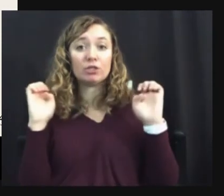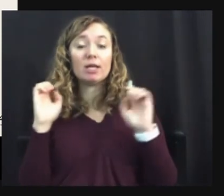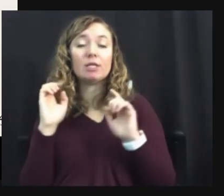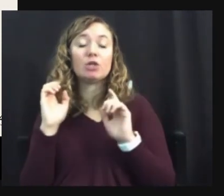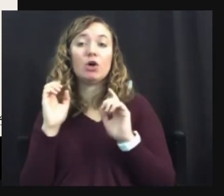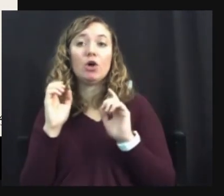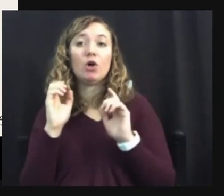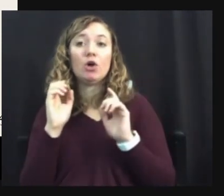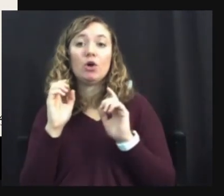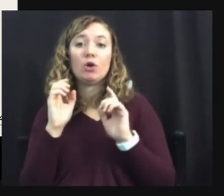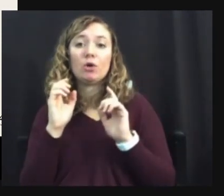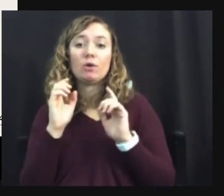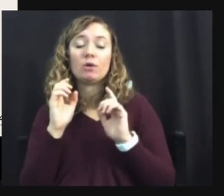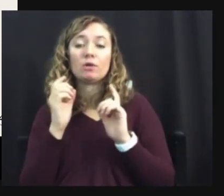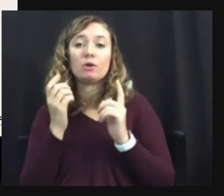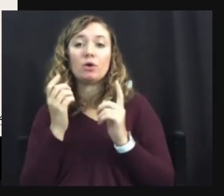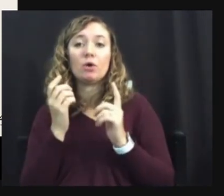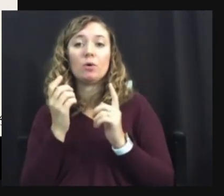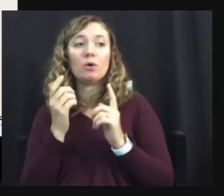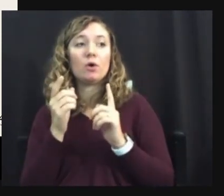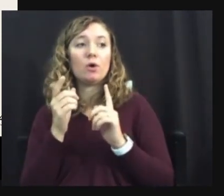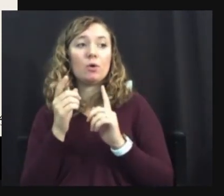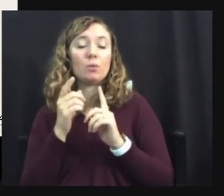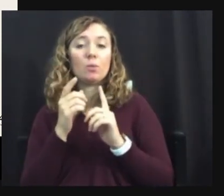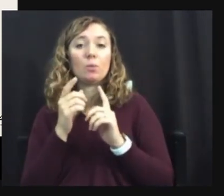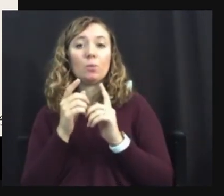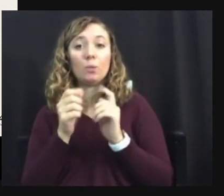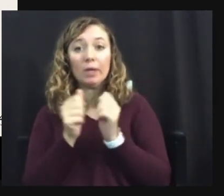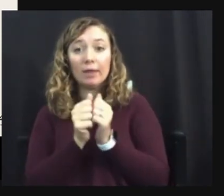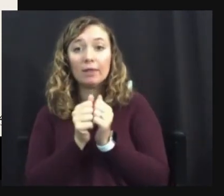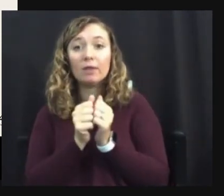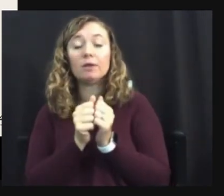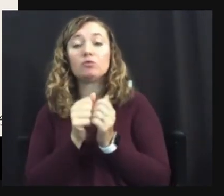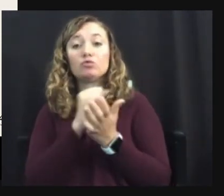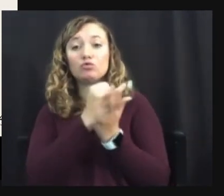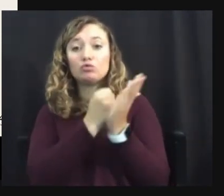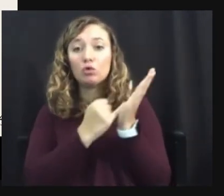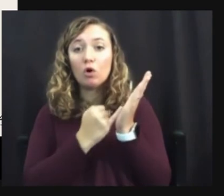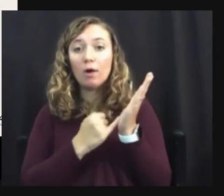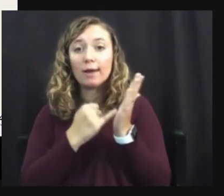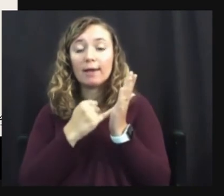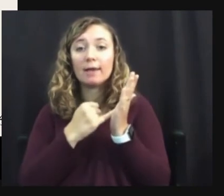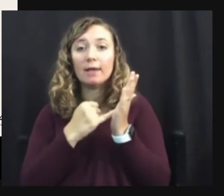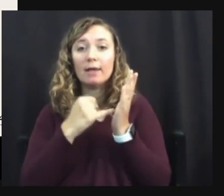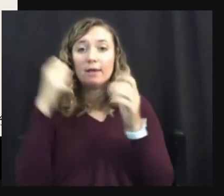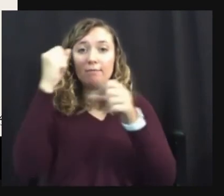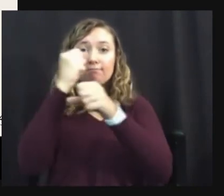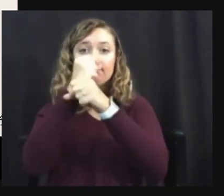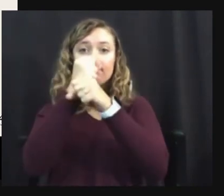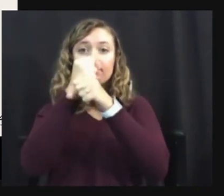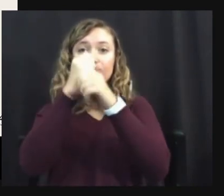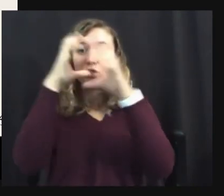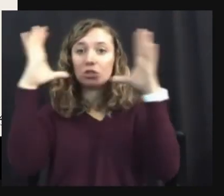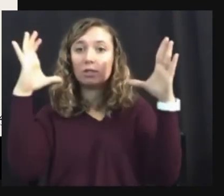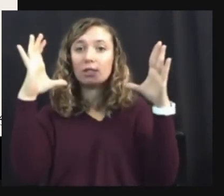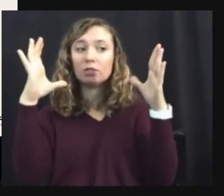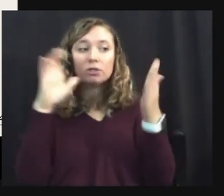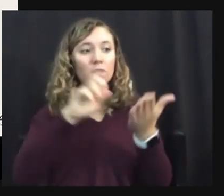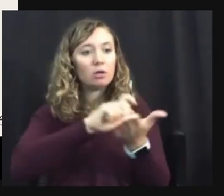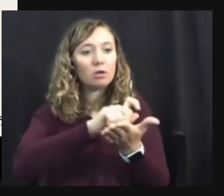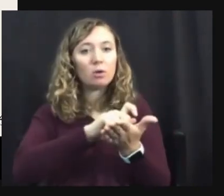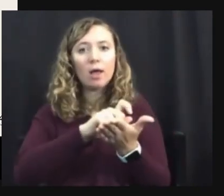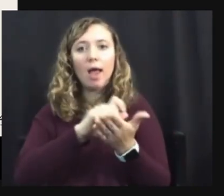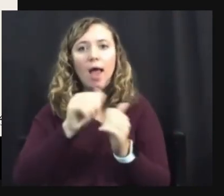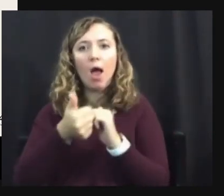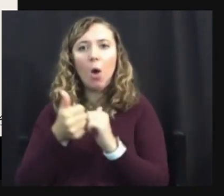people can sort of do a drawing visualization of how their brain works. And that can be a really